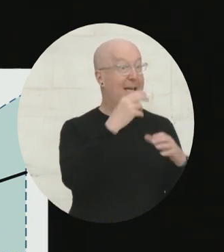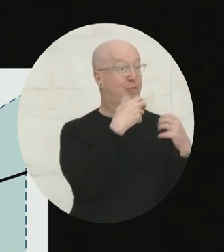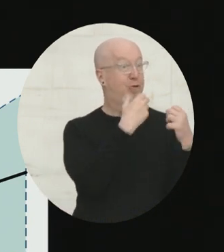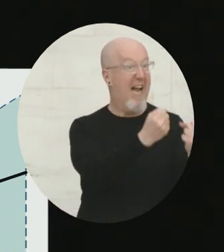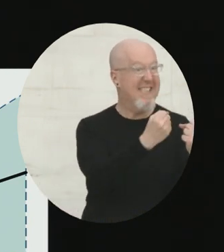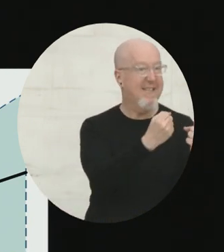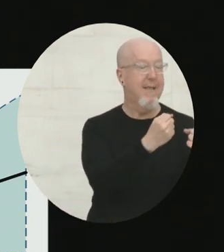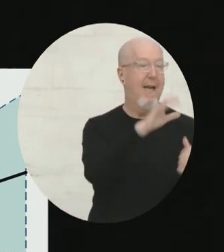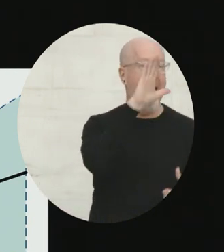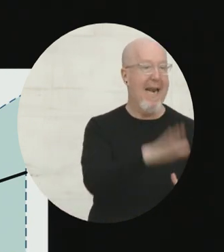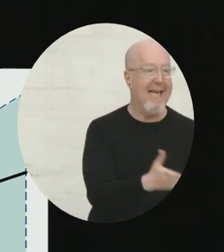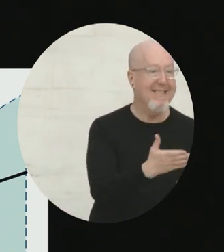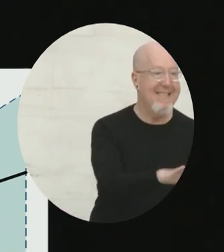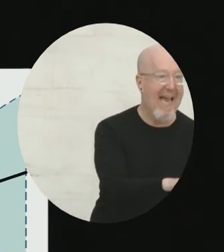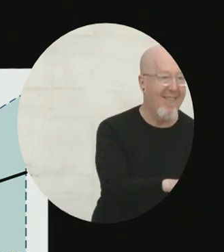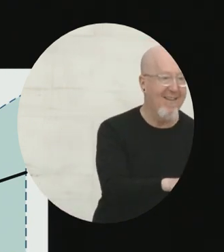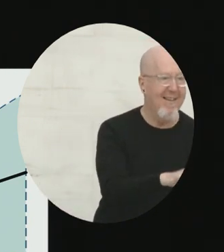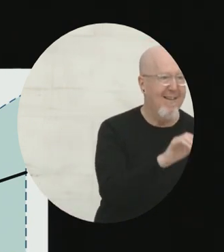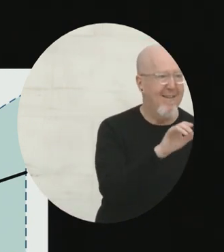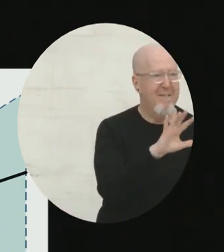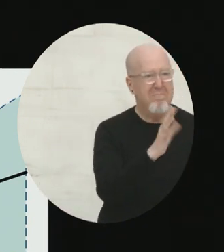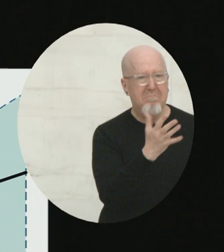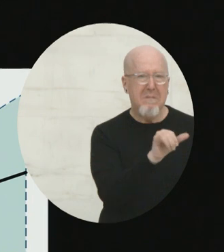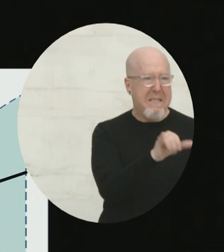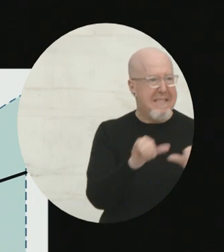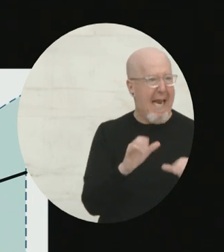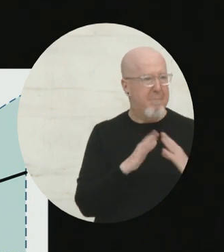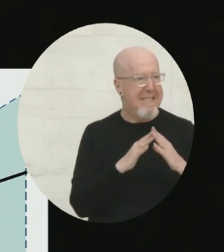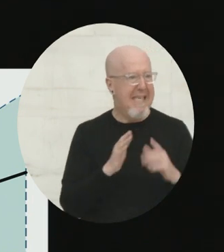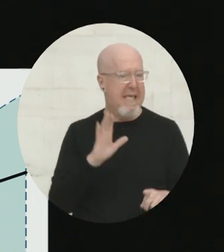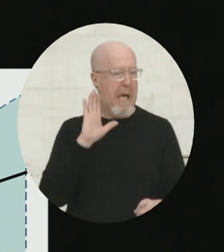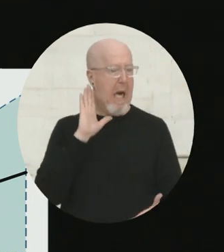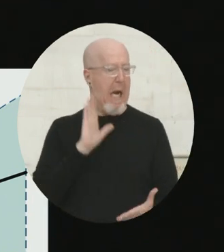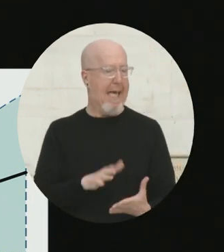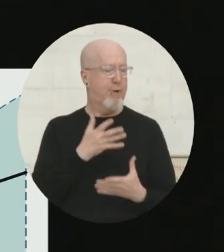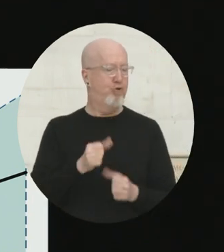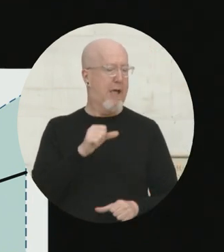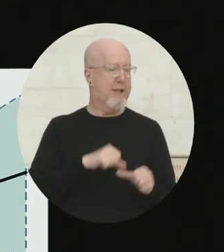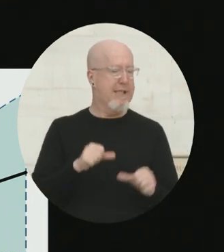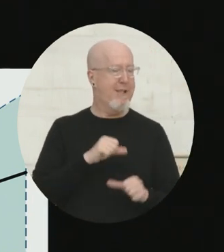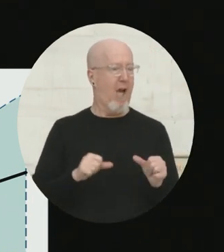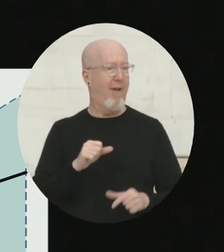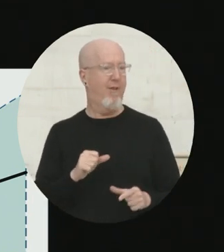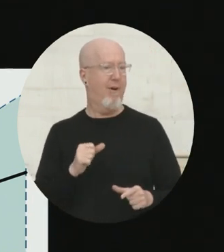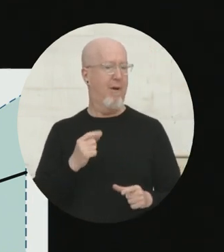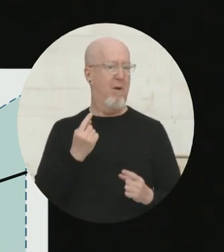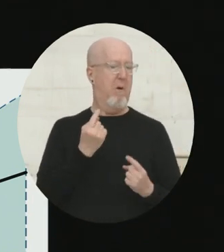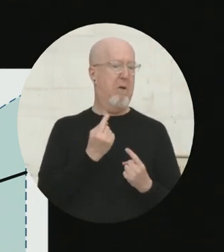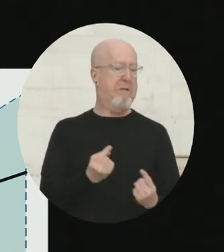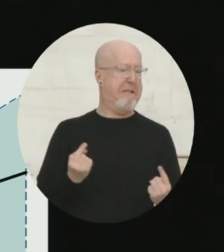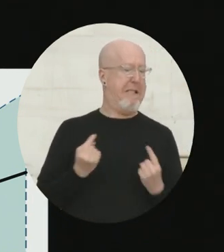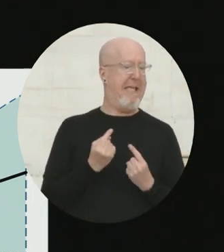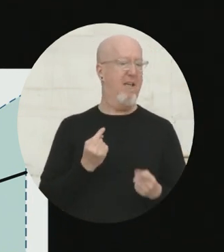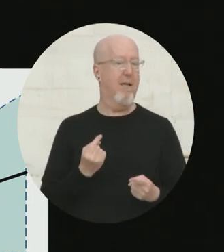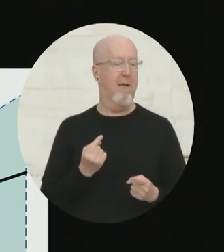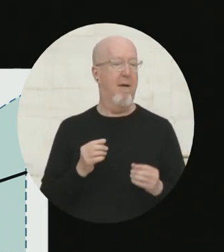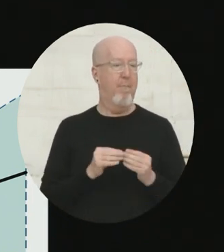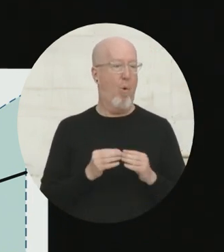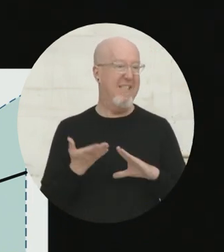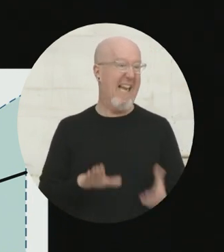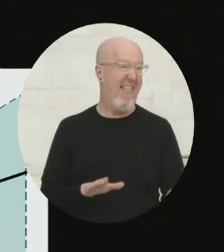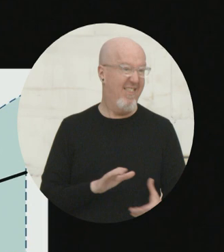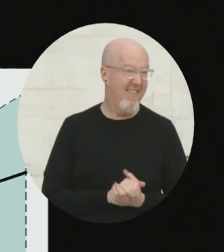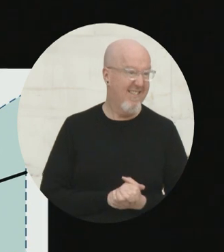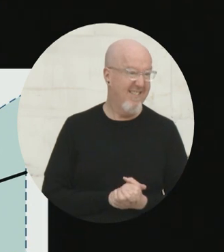communities nearby that had less trust, less interaction, those communities had more dead bodies afterwards, holding everything else